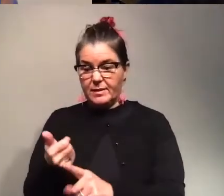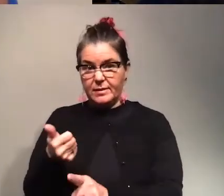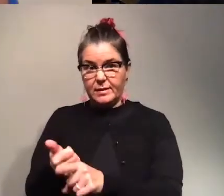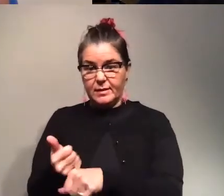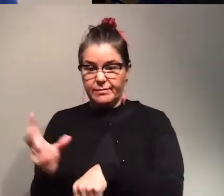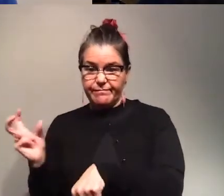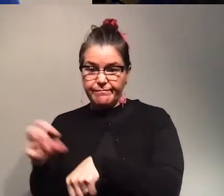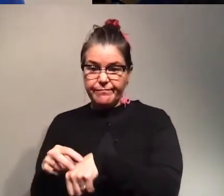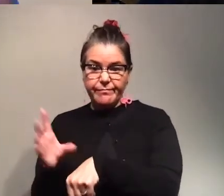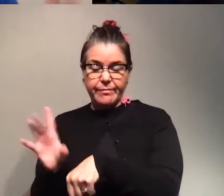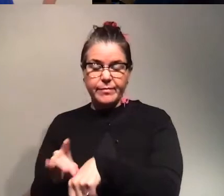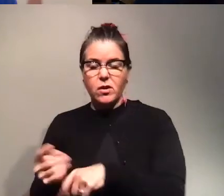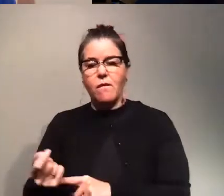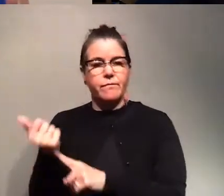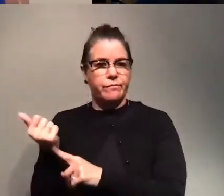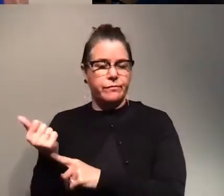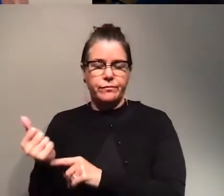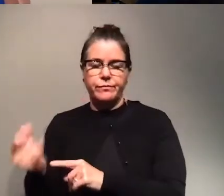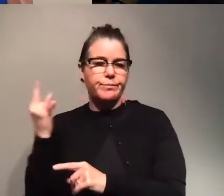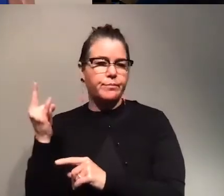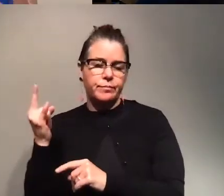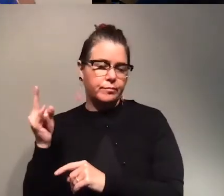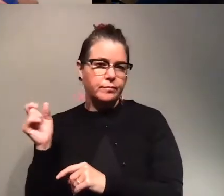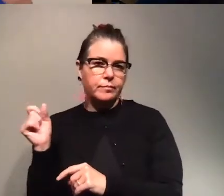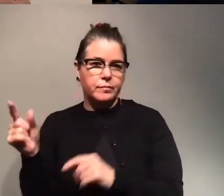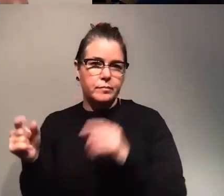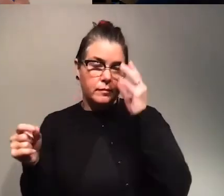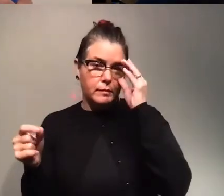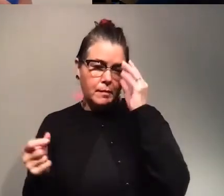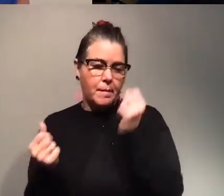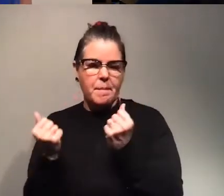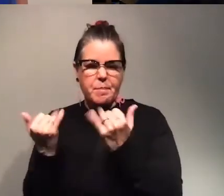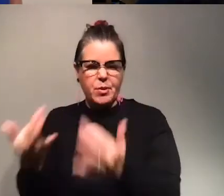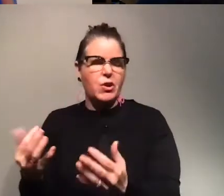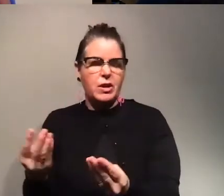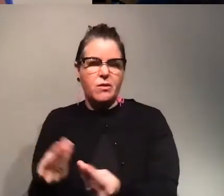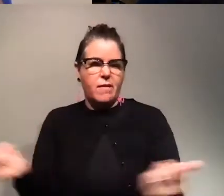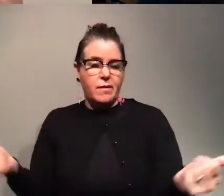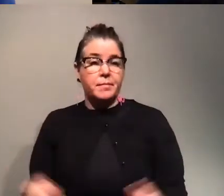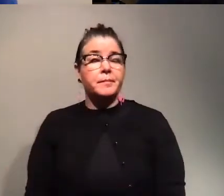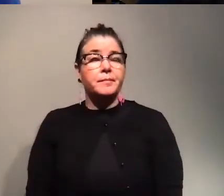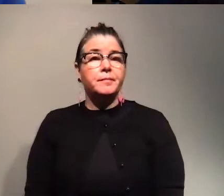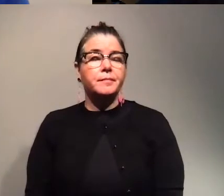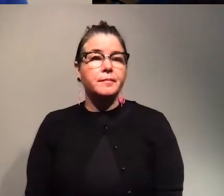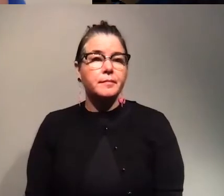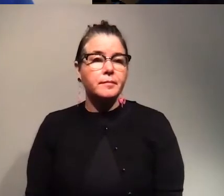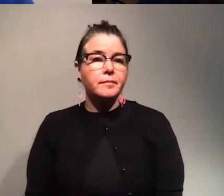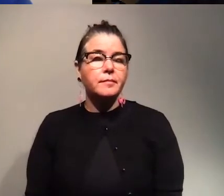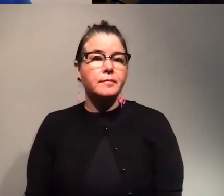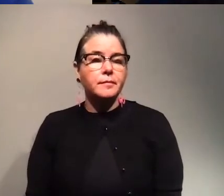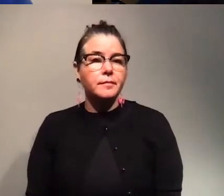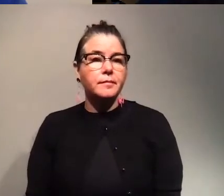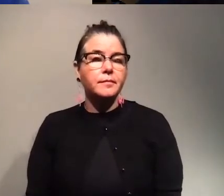virus they just remove it immediately and then they just burn it and get rid of it so some of them may